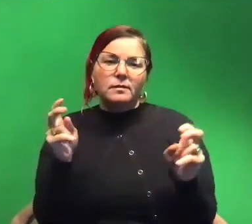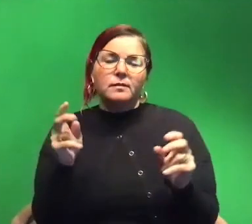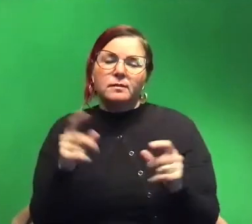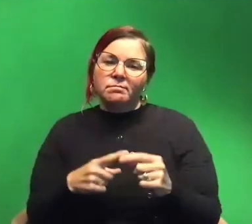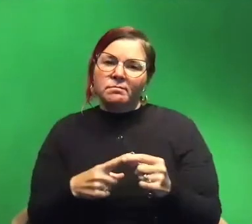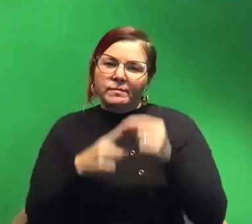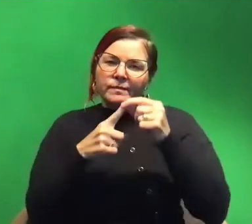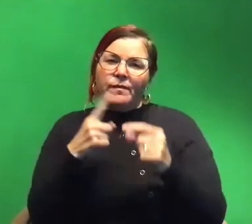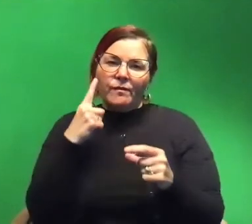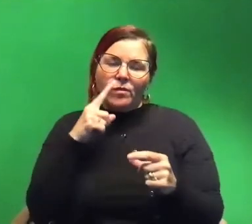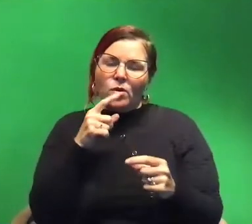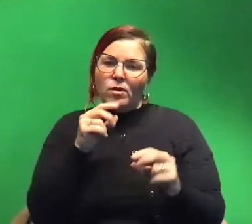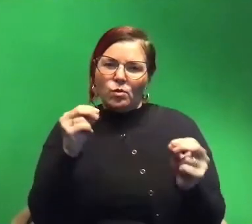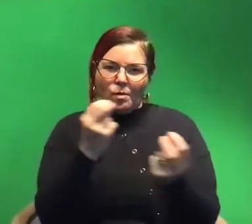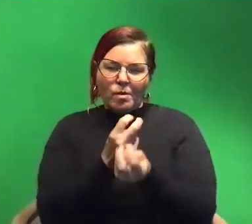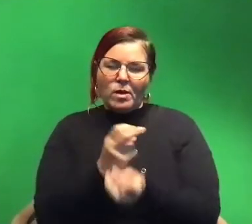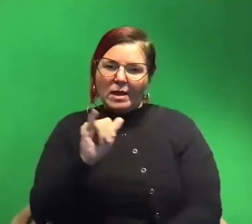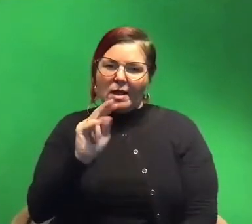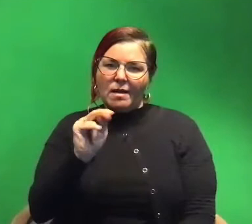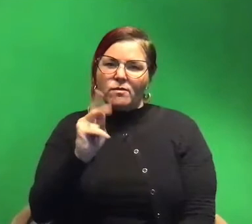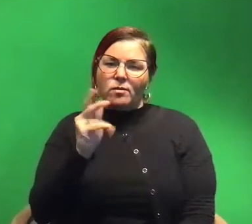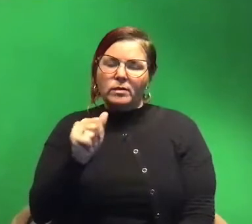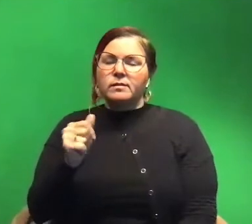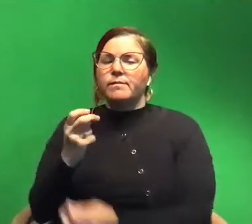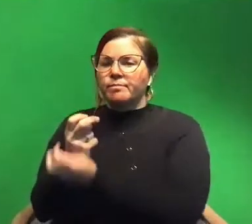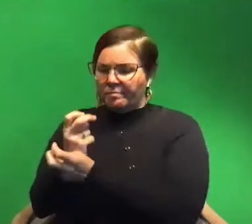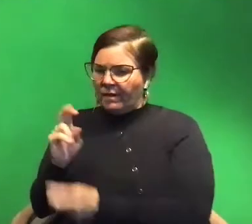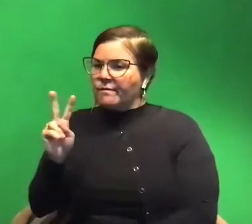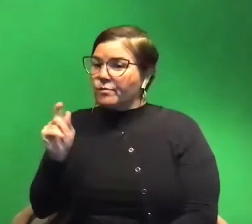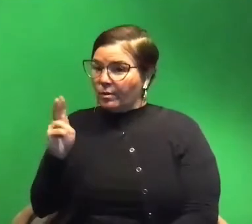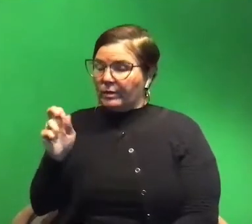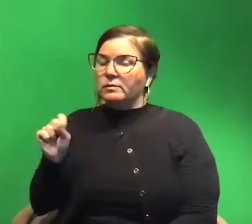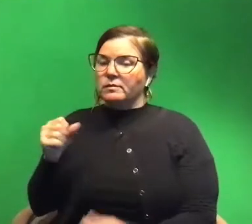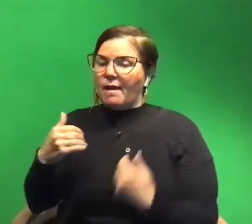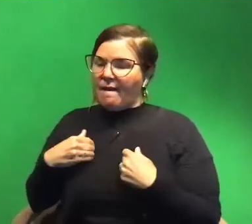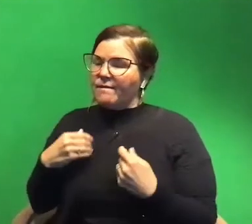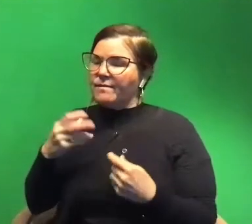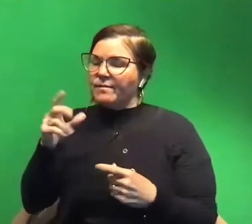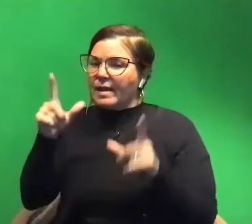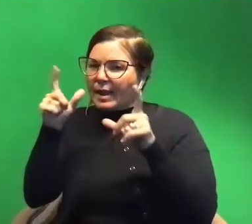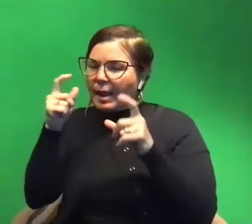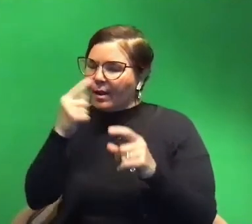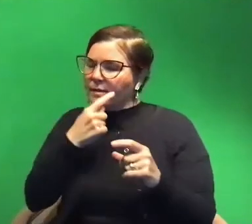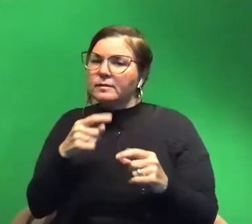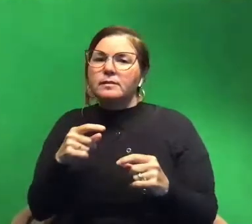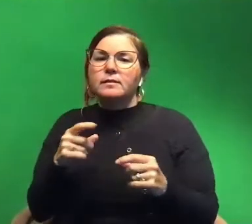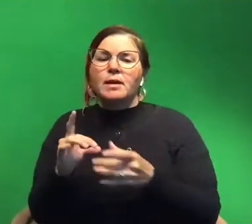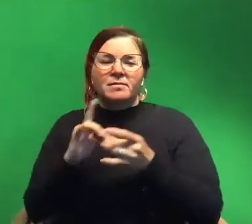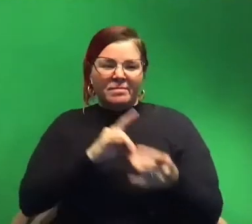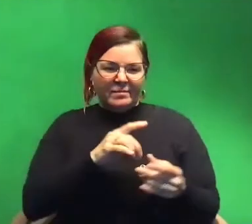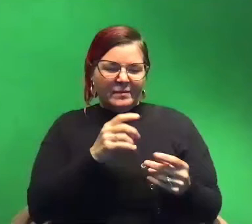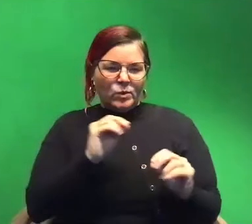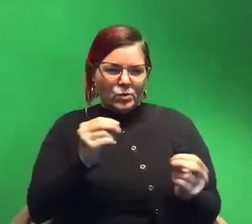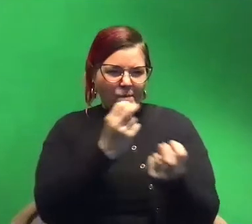for an invertebrate. Um vertebrates have camera eyes but in terms of a camera eye and an invert our